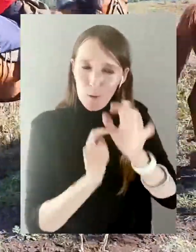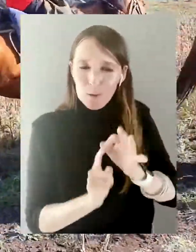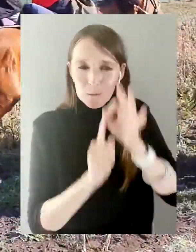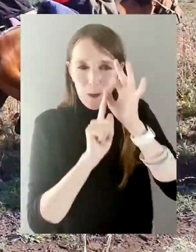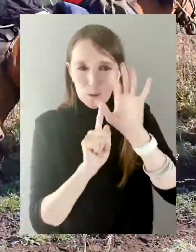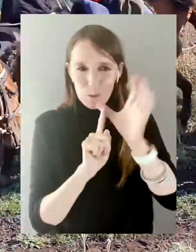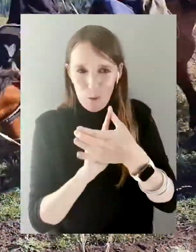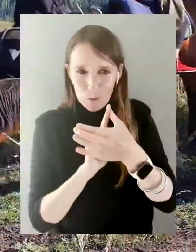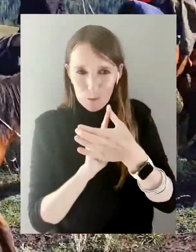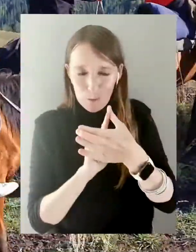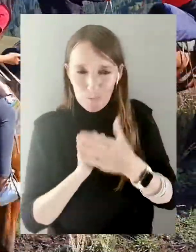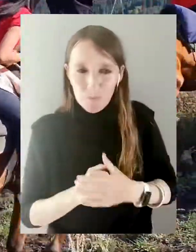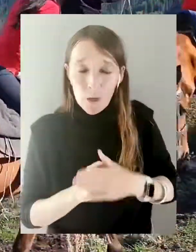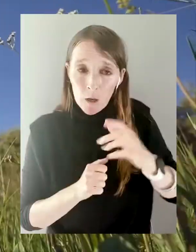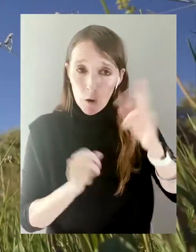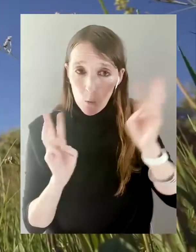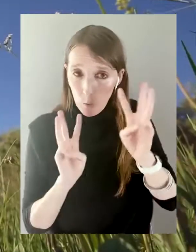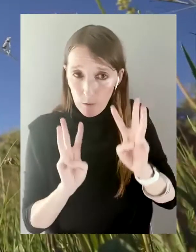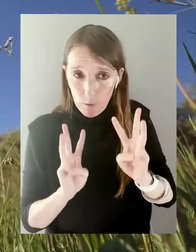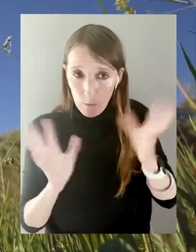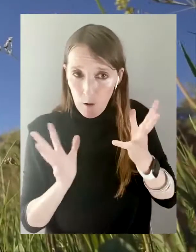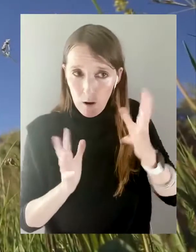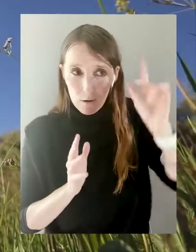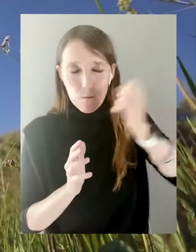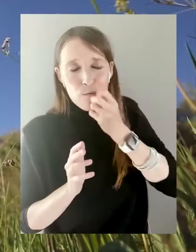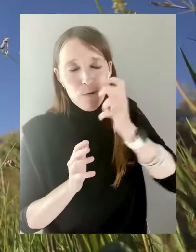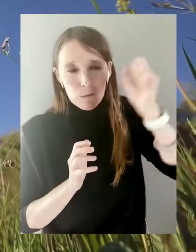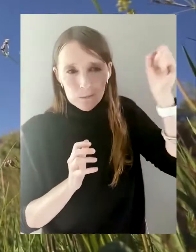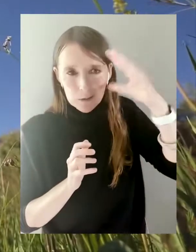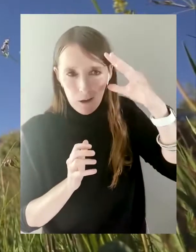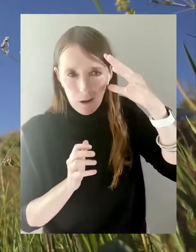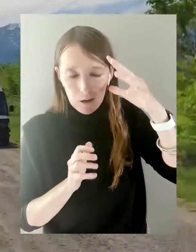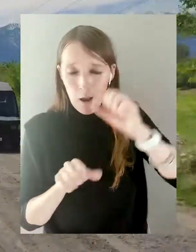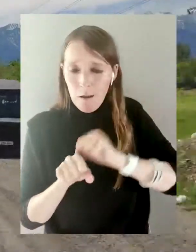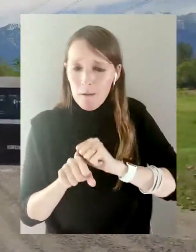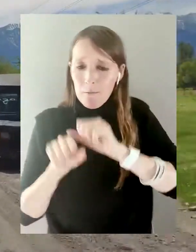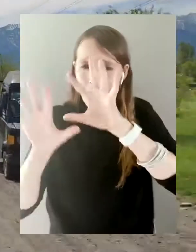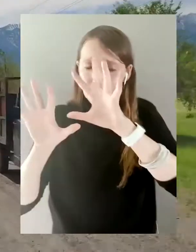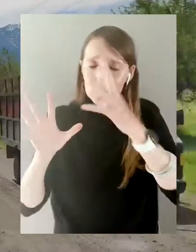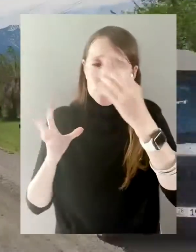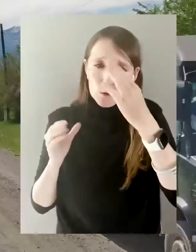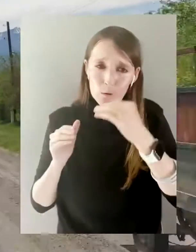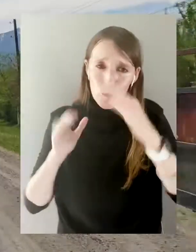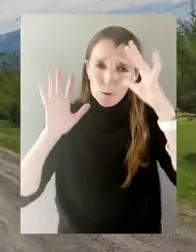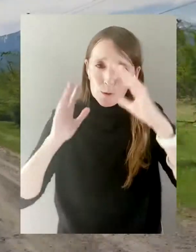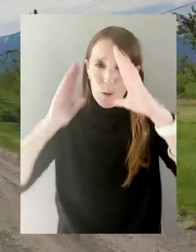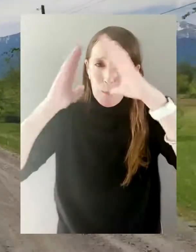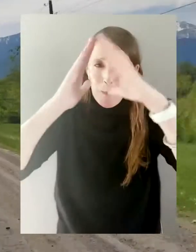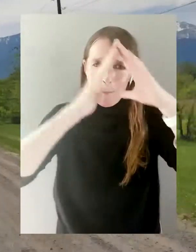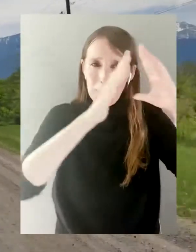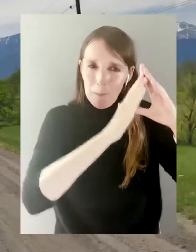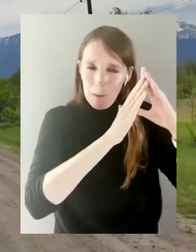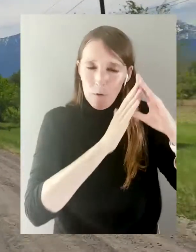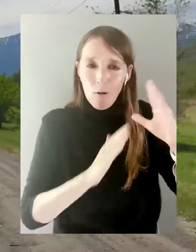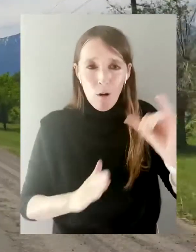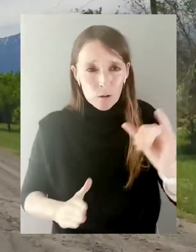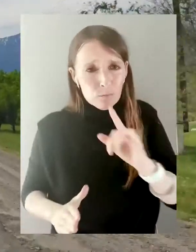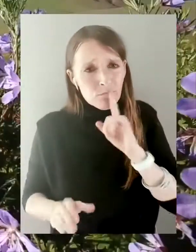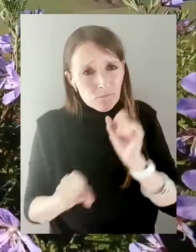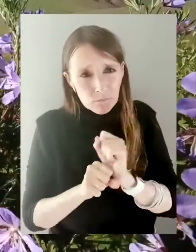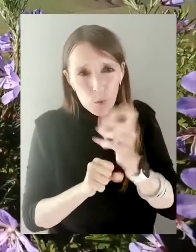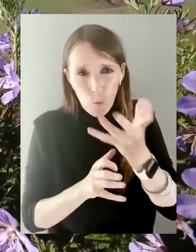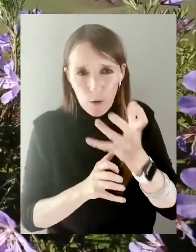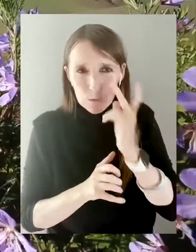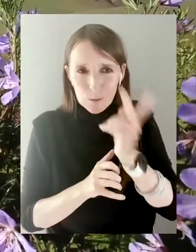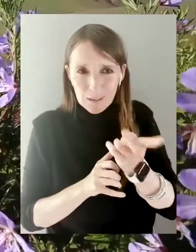culture. It's a country of warm sun, magnificent mountains with snow-capped peaks. You